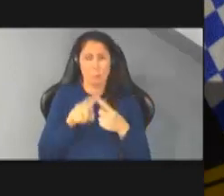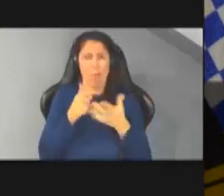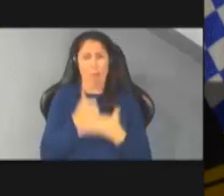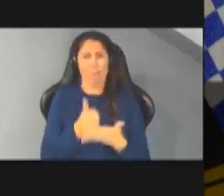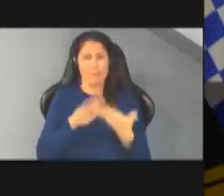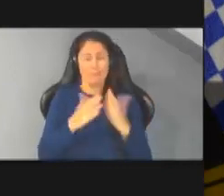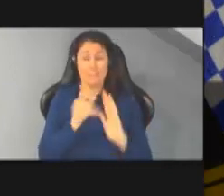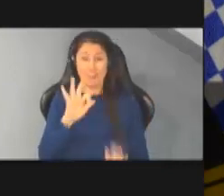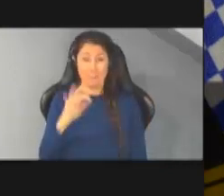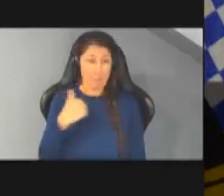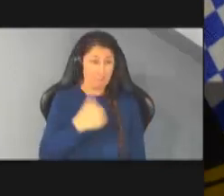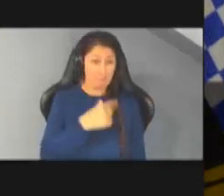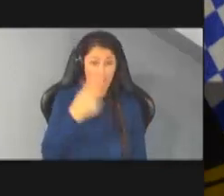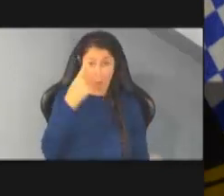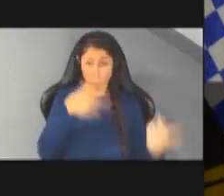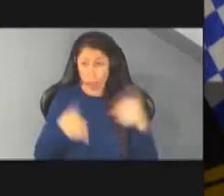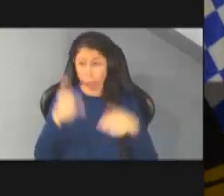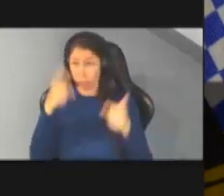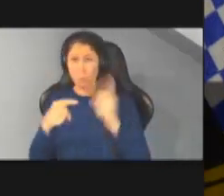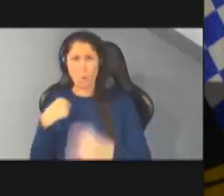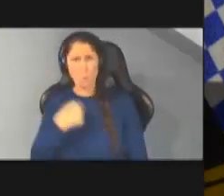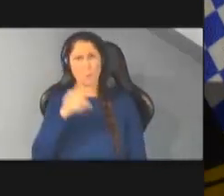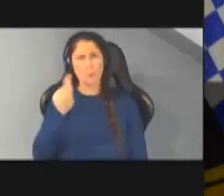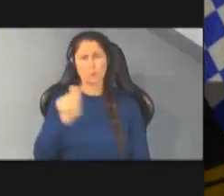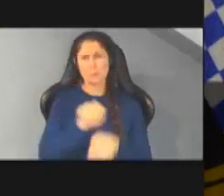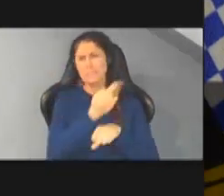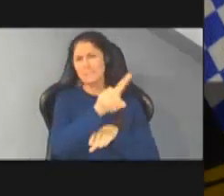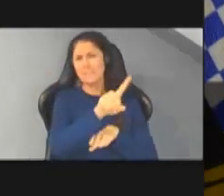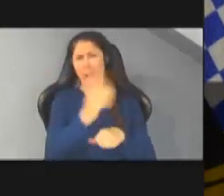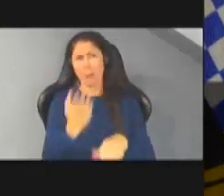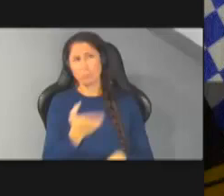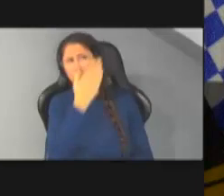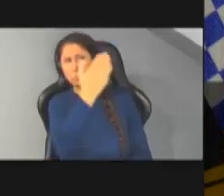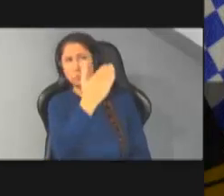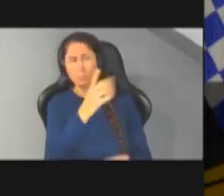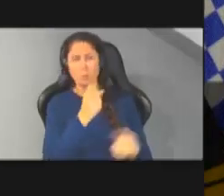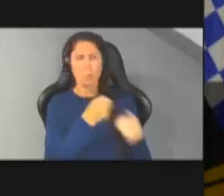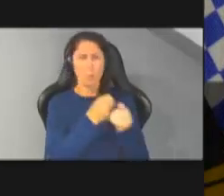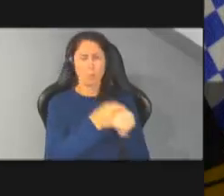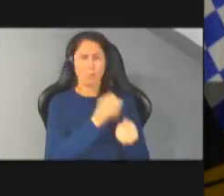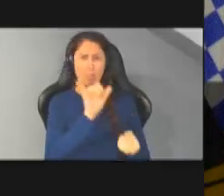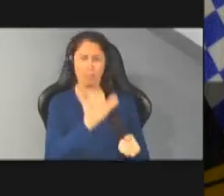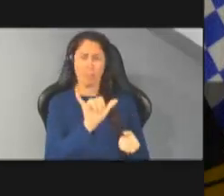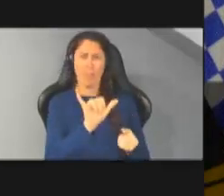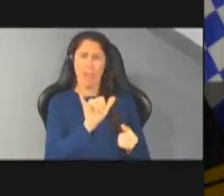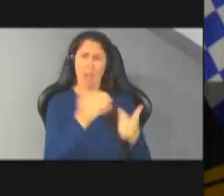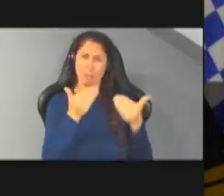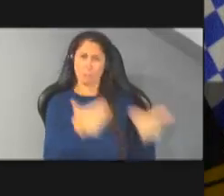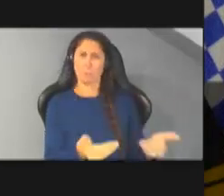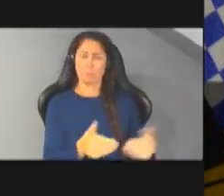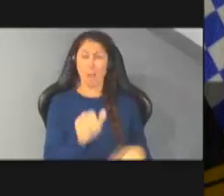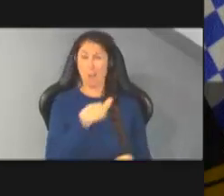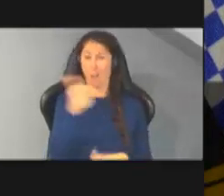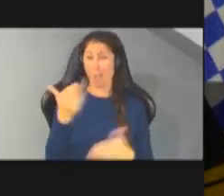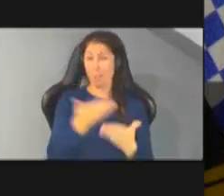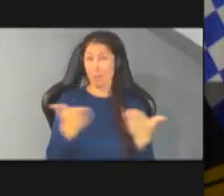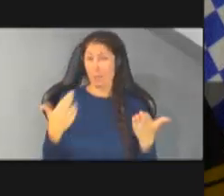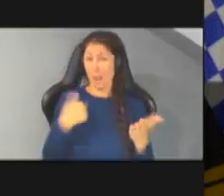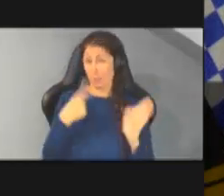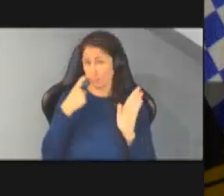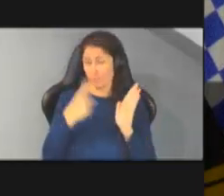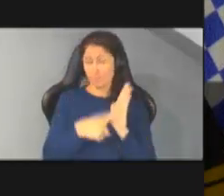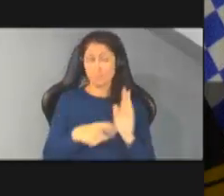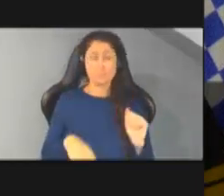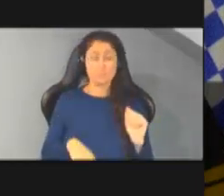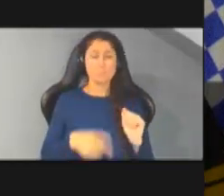members are on board with such a thing i think we should send a collective will of council supporting that move and another thing i just want to point out when they